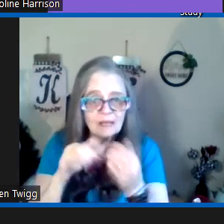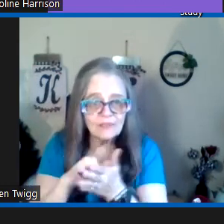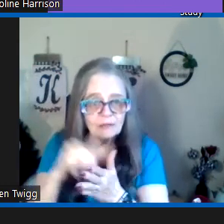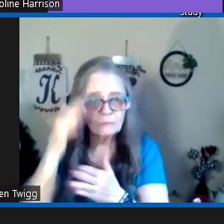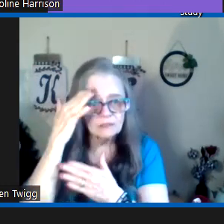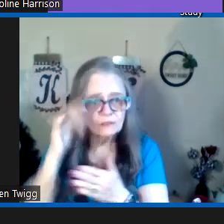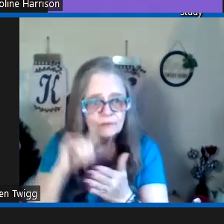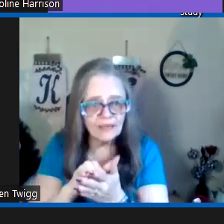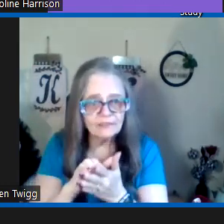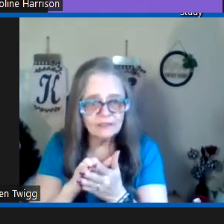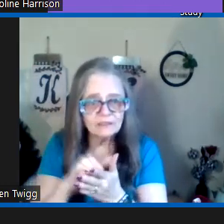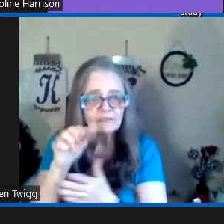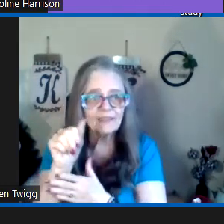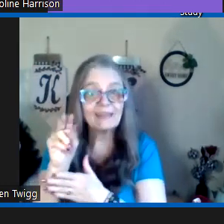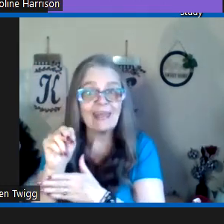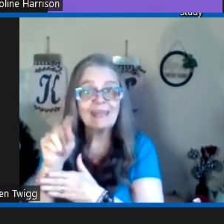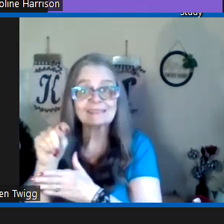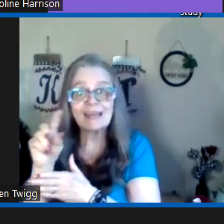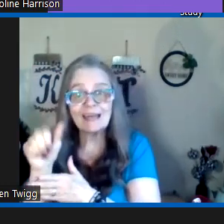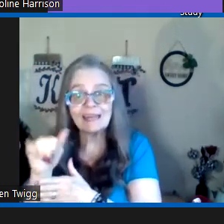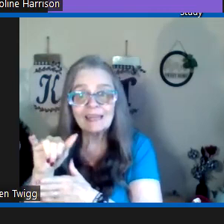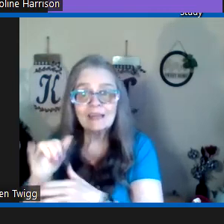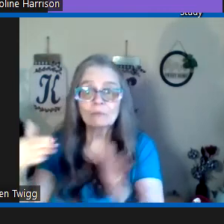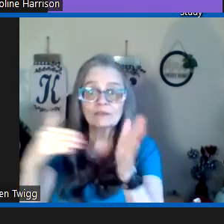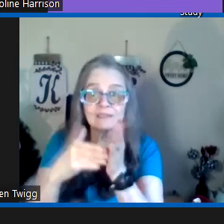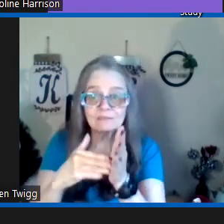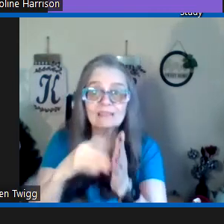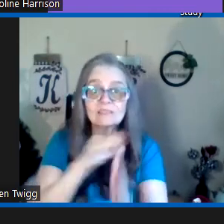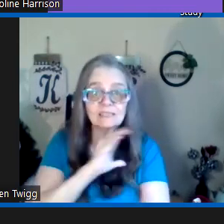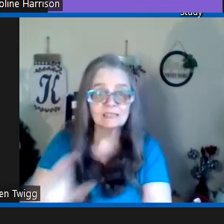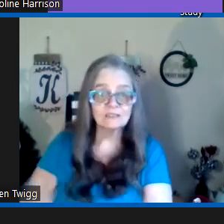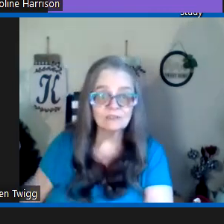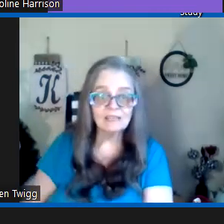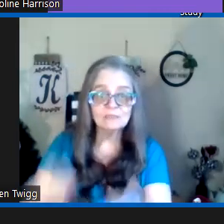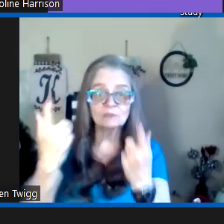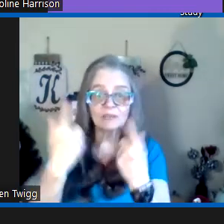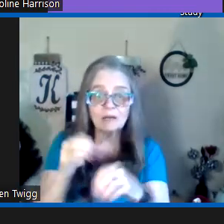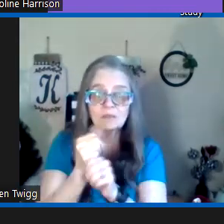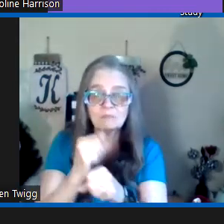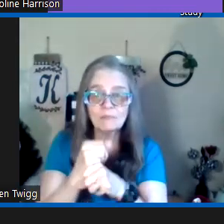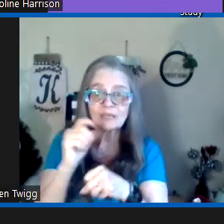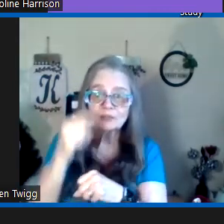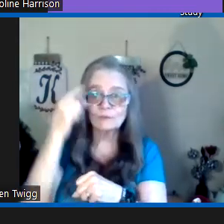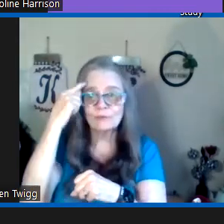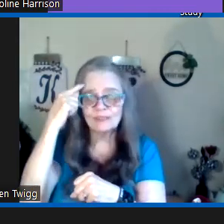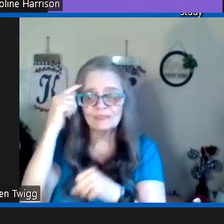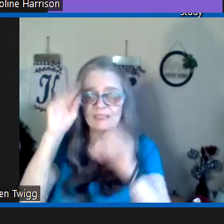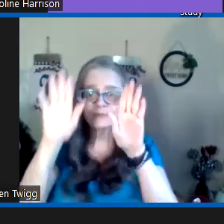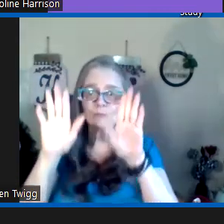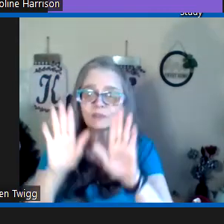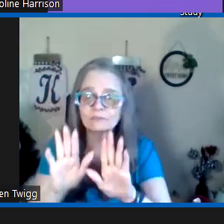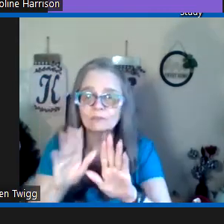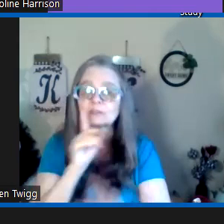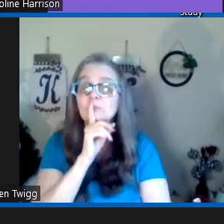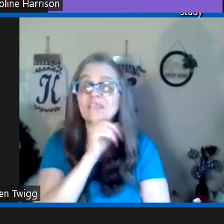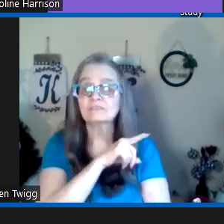studied about that we know that that that that anti the one that's actually against christ will come and make you think that